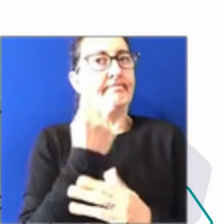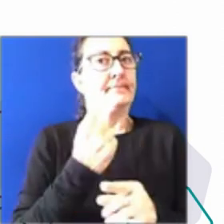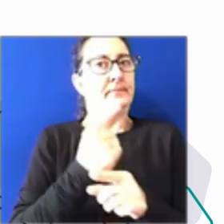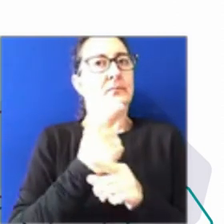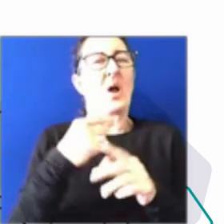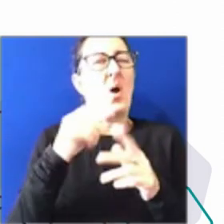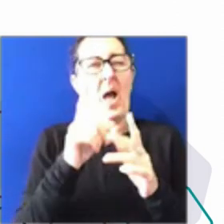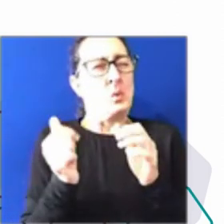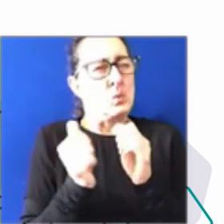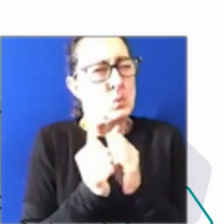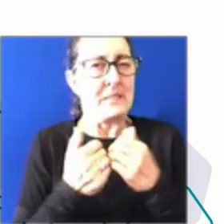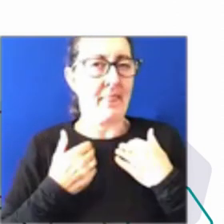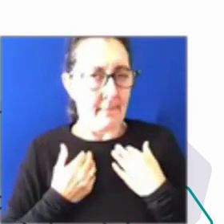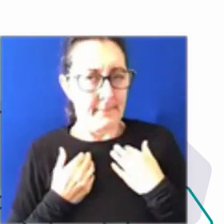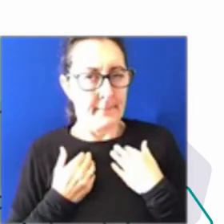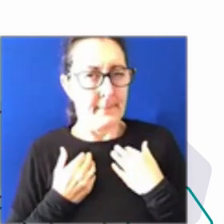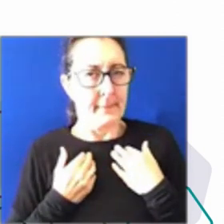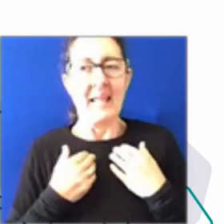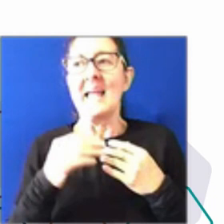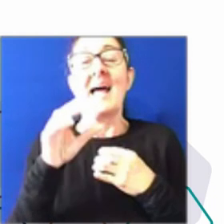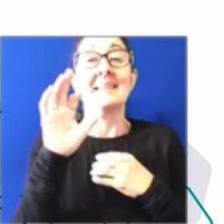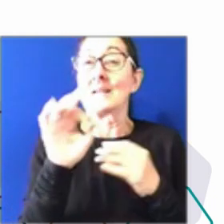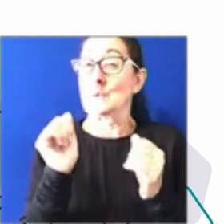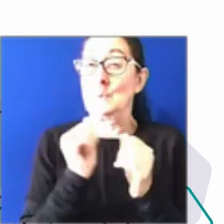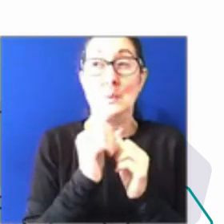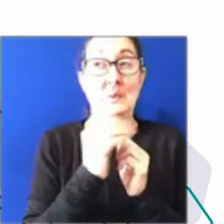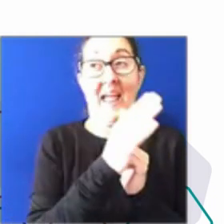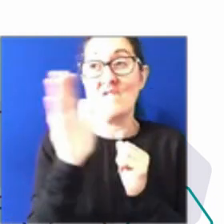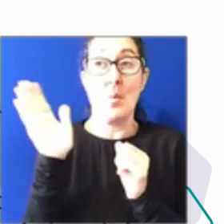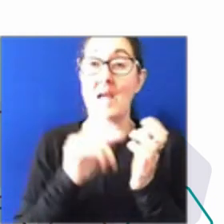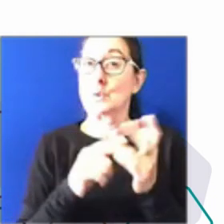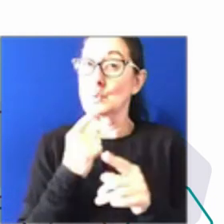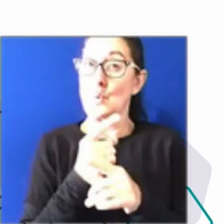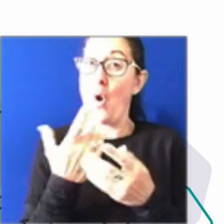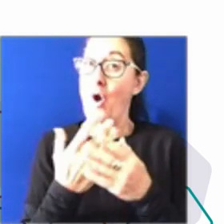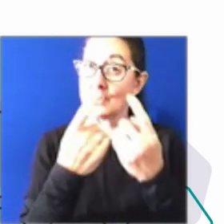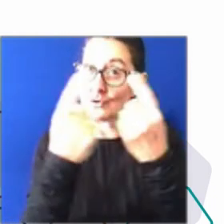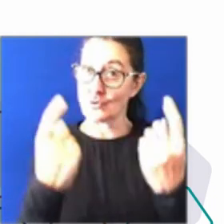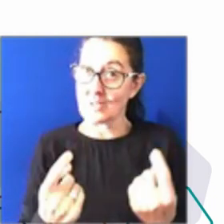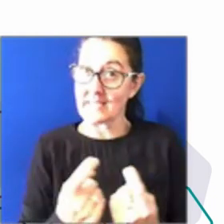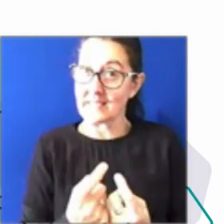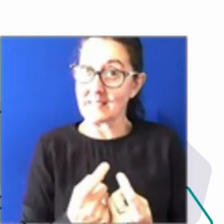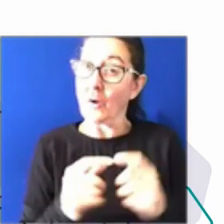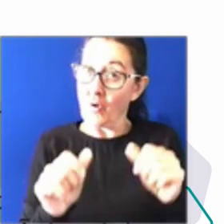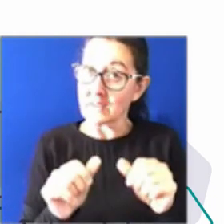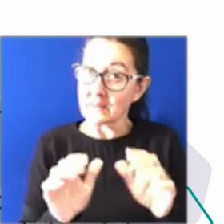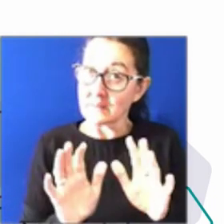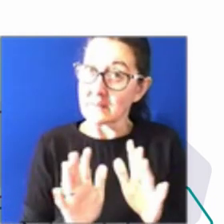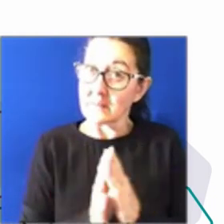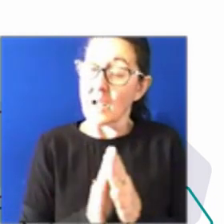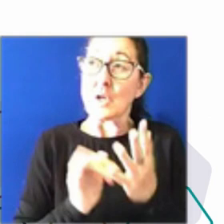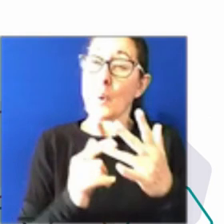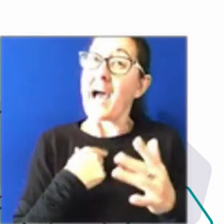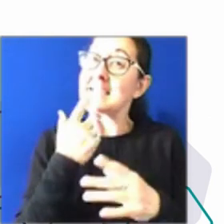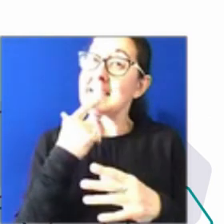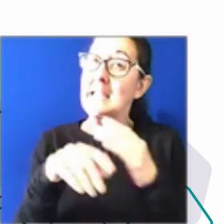doesn't suit everybody to talk on a screen. Alright? So I often say in a meeting, I really want to hear from everyone.